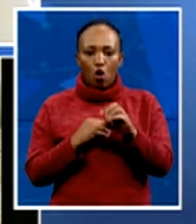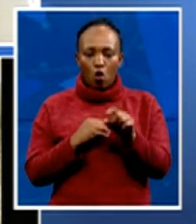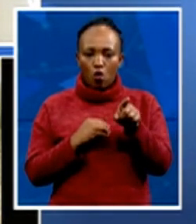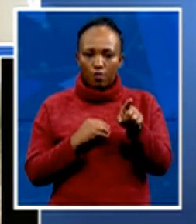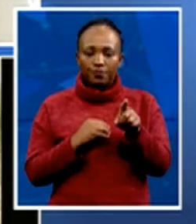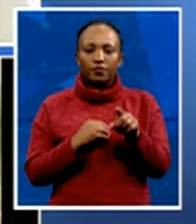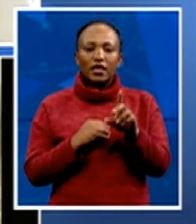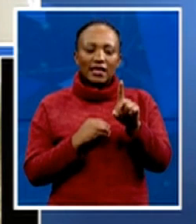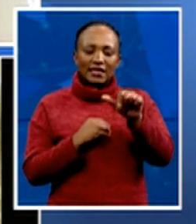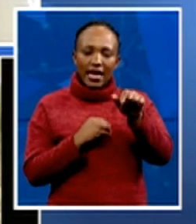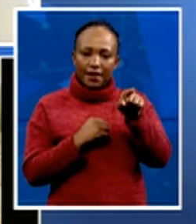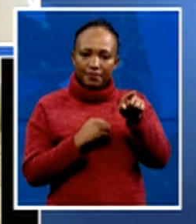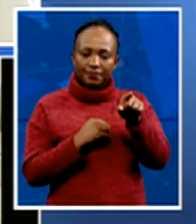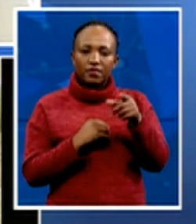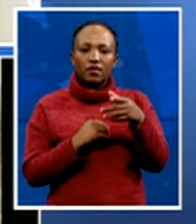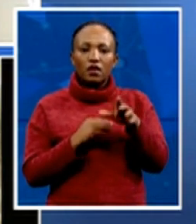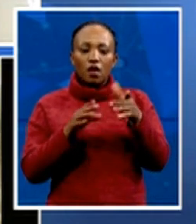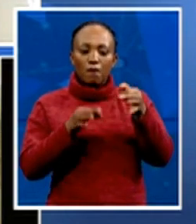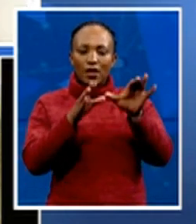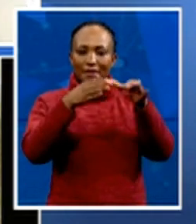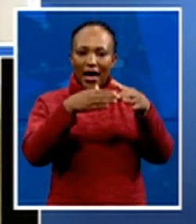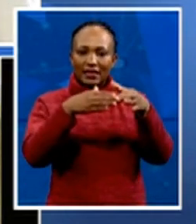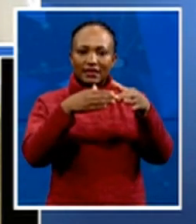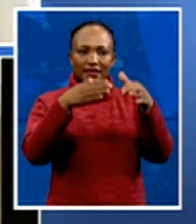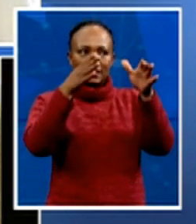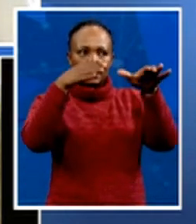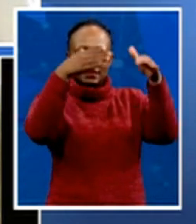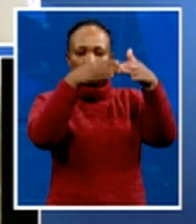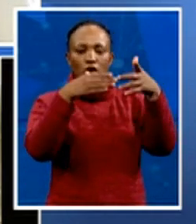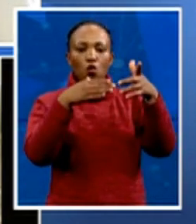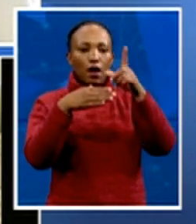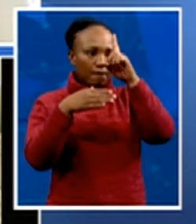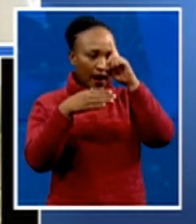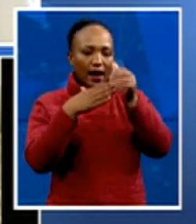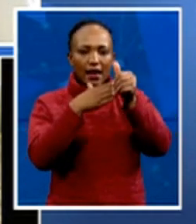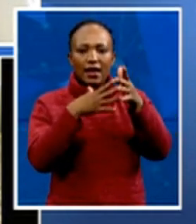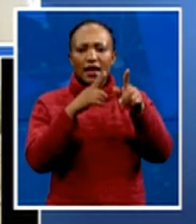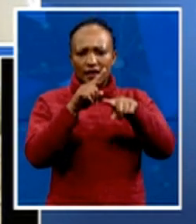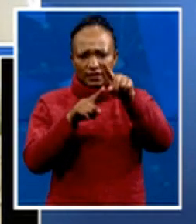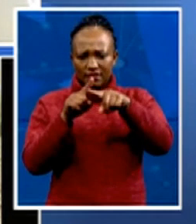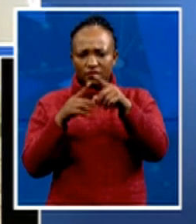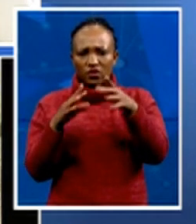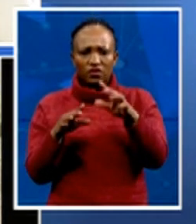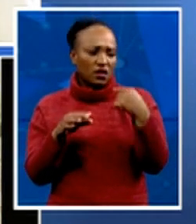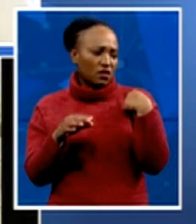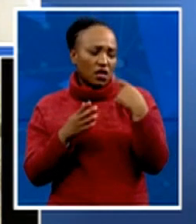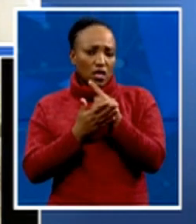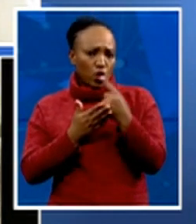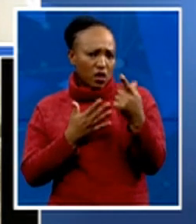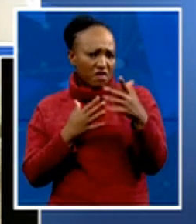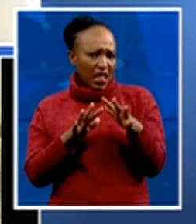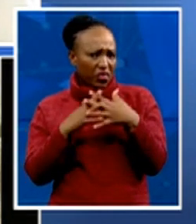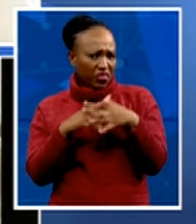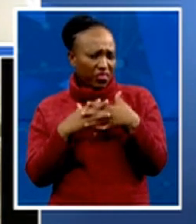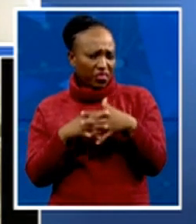party, the mother body, turning away black leaders. And also during this week, we had a very bizarre press statement by